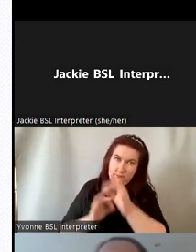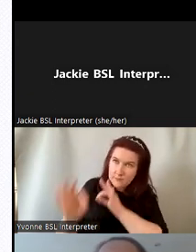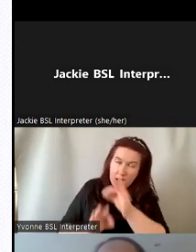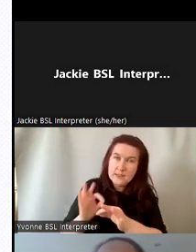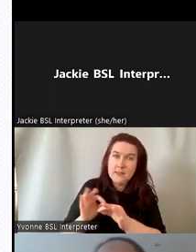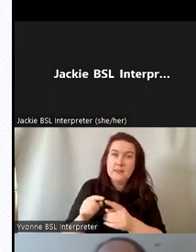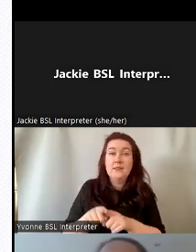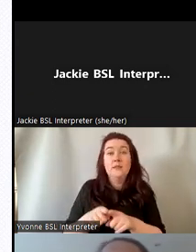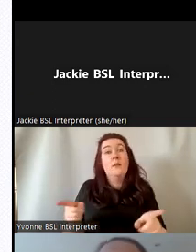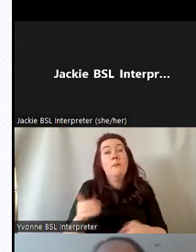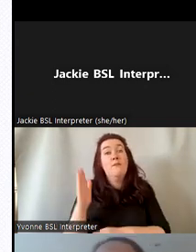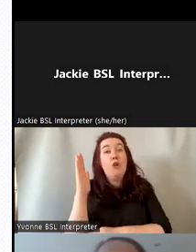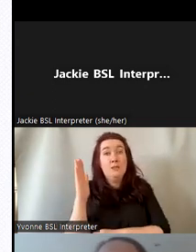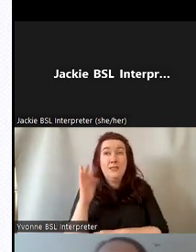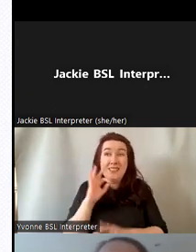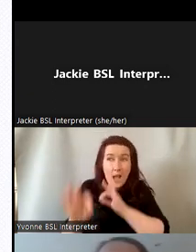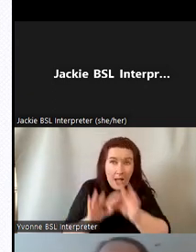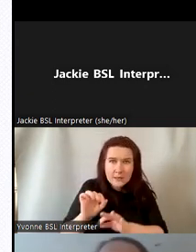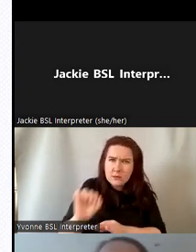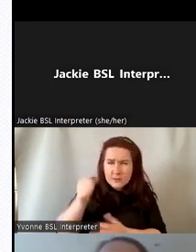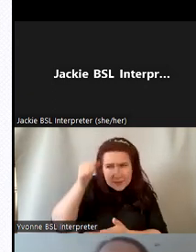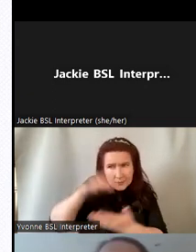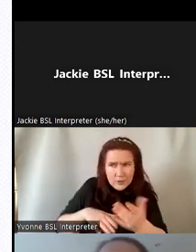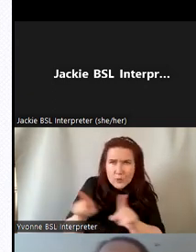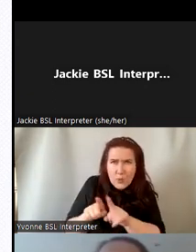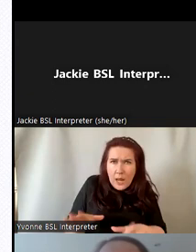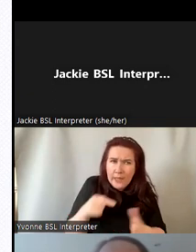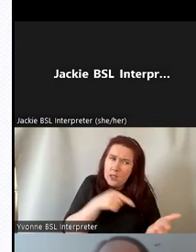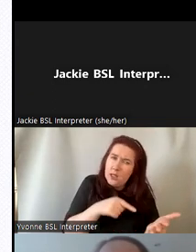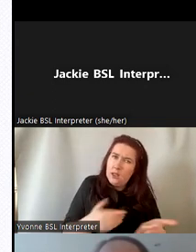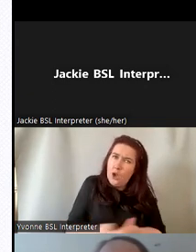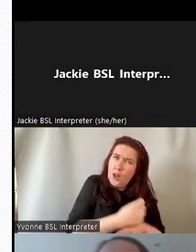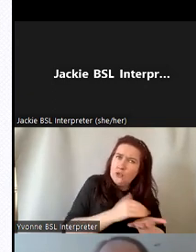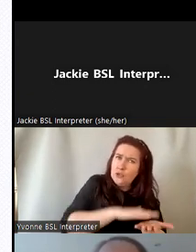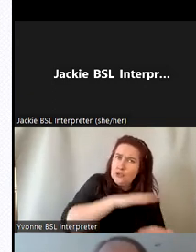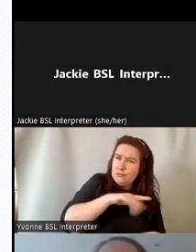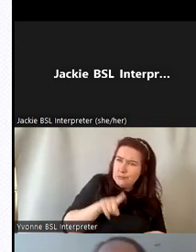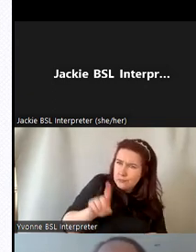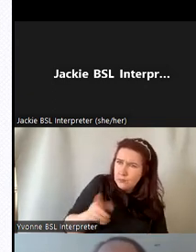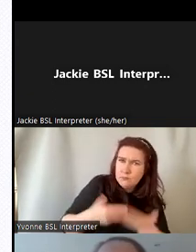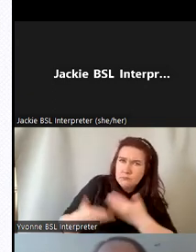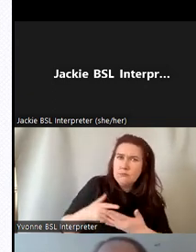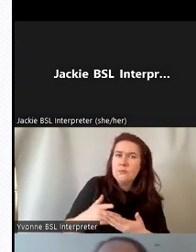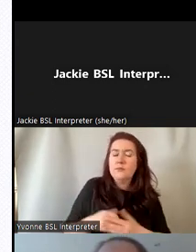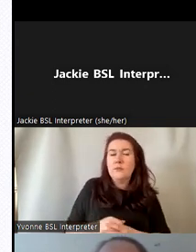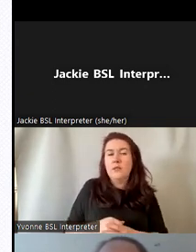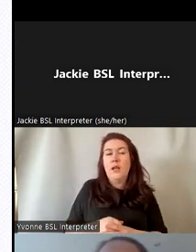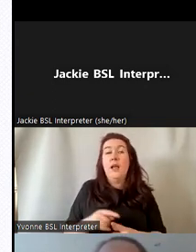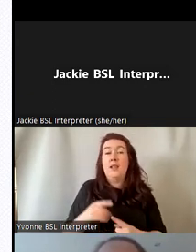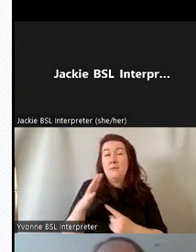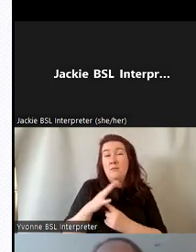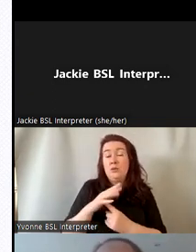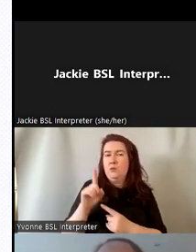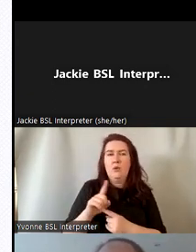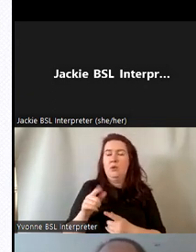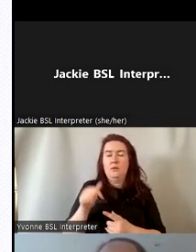our volunteers as well and learn from their experience of working with our collection and we prioritized the project legacy right